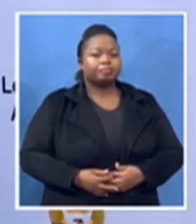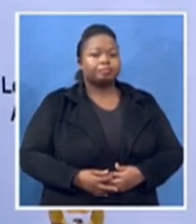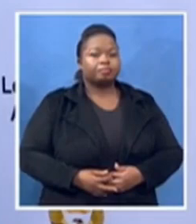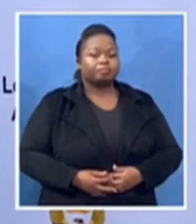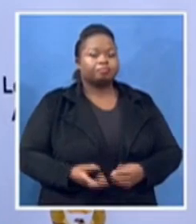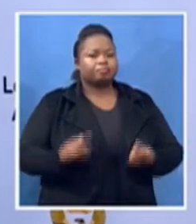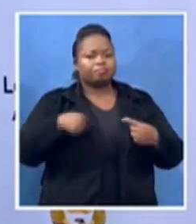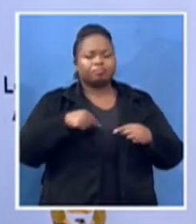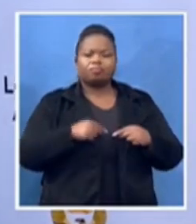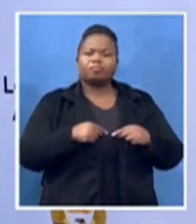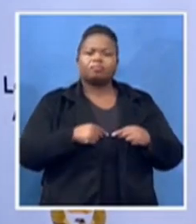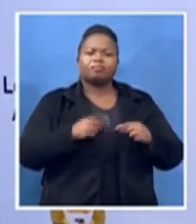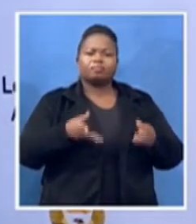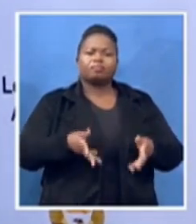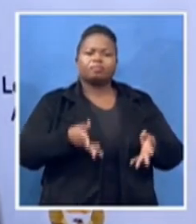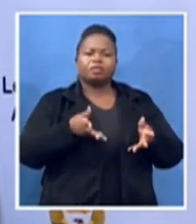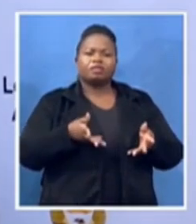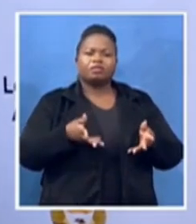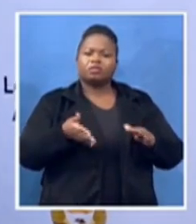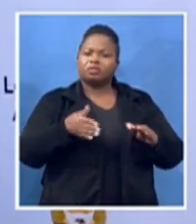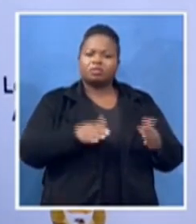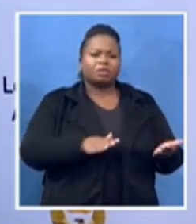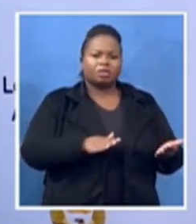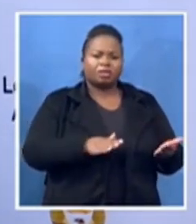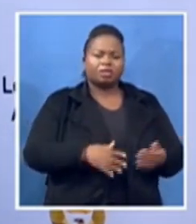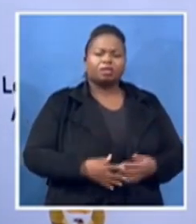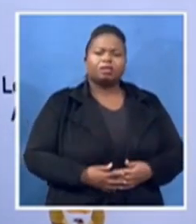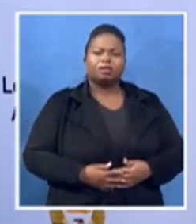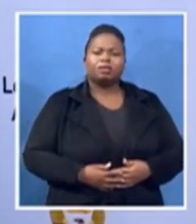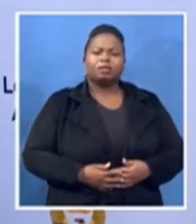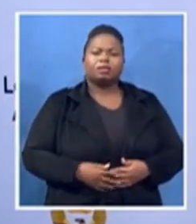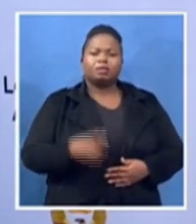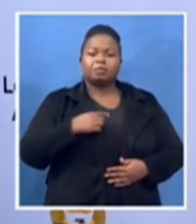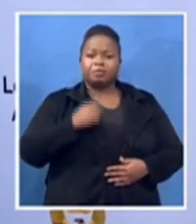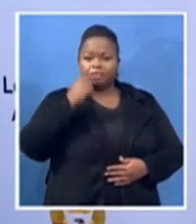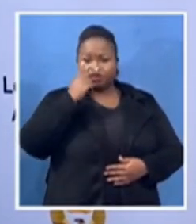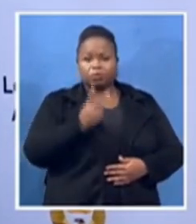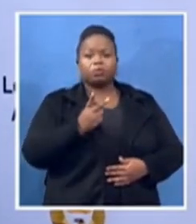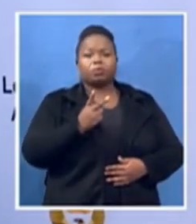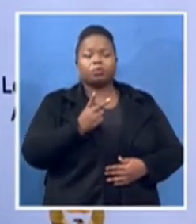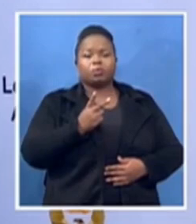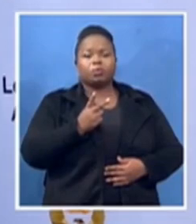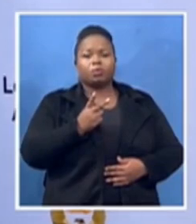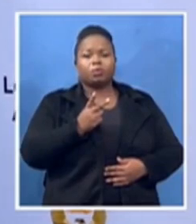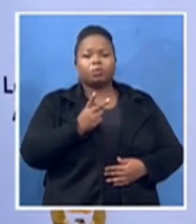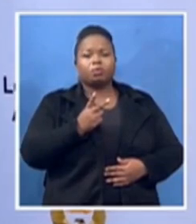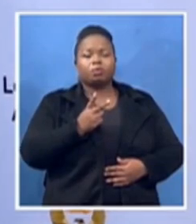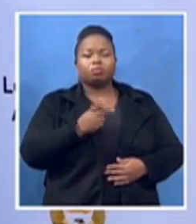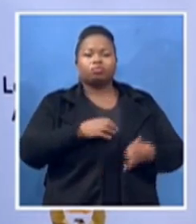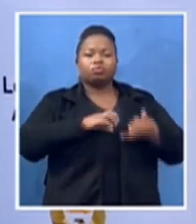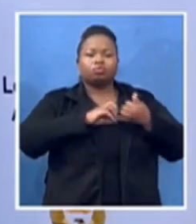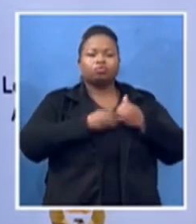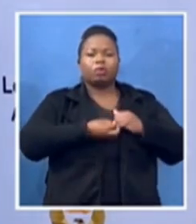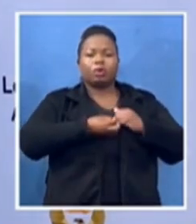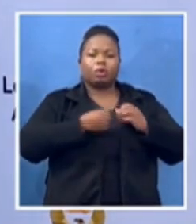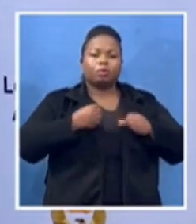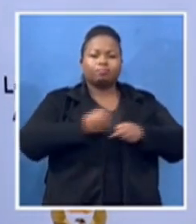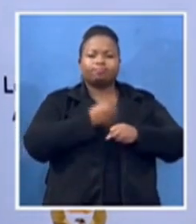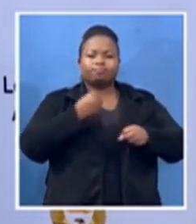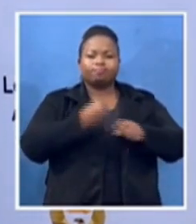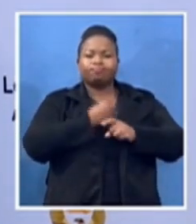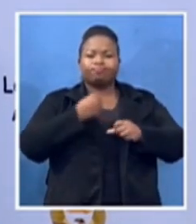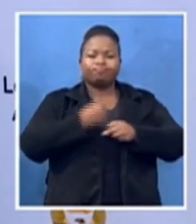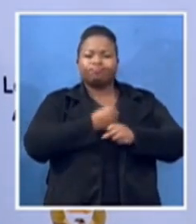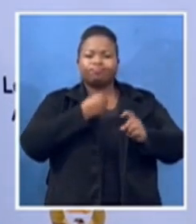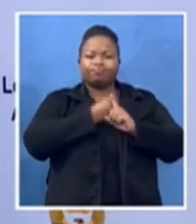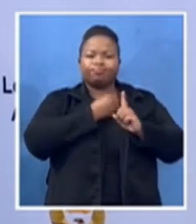noticed your initiative then I ask whom I'm